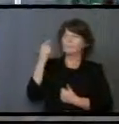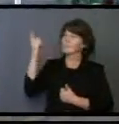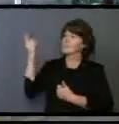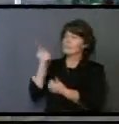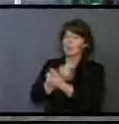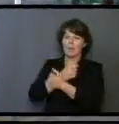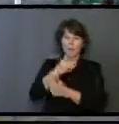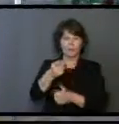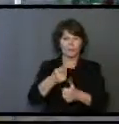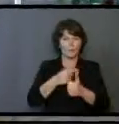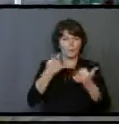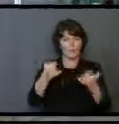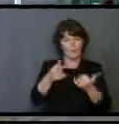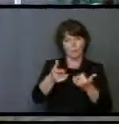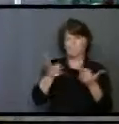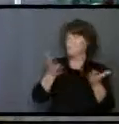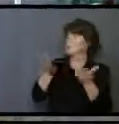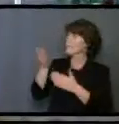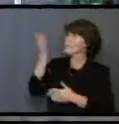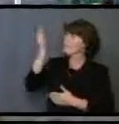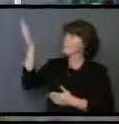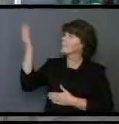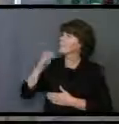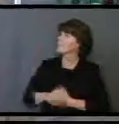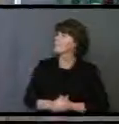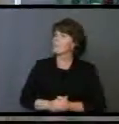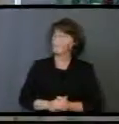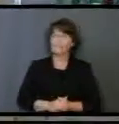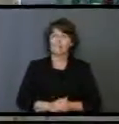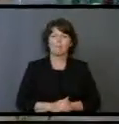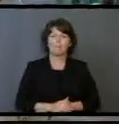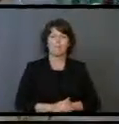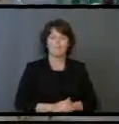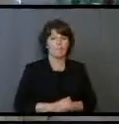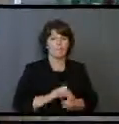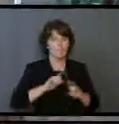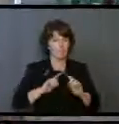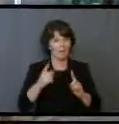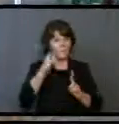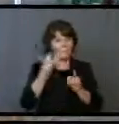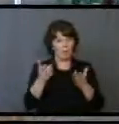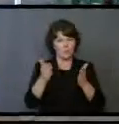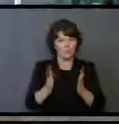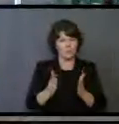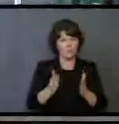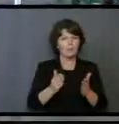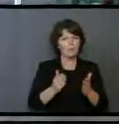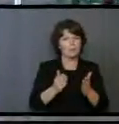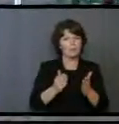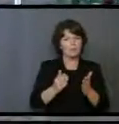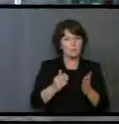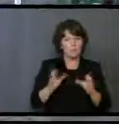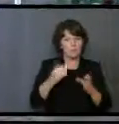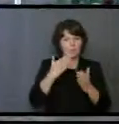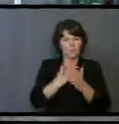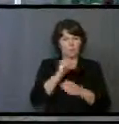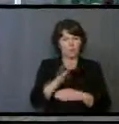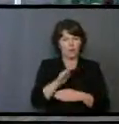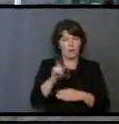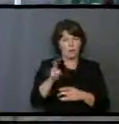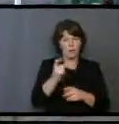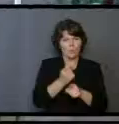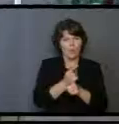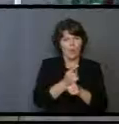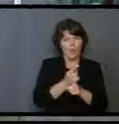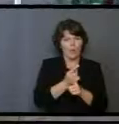you. But to do a job well, a servant needs the right tools and a servant needs the right equipment. Jesus, He